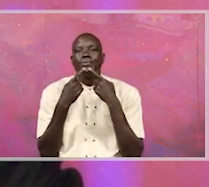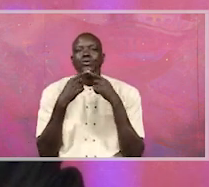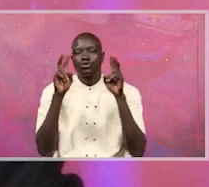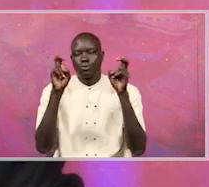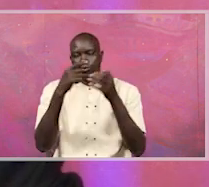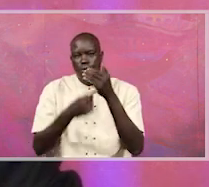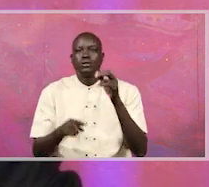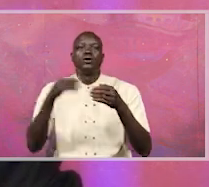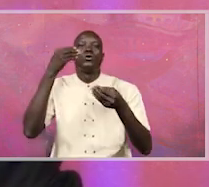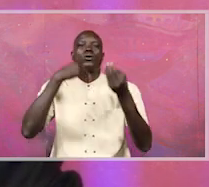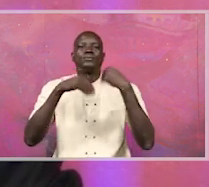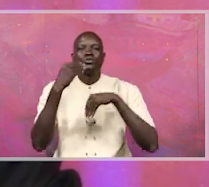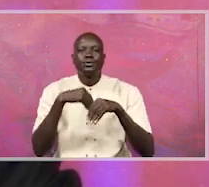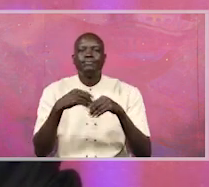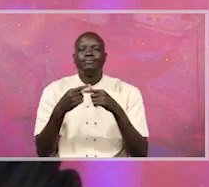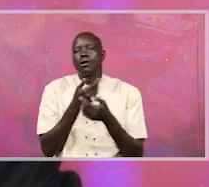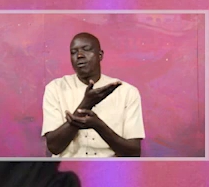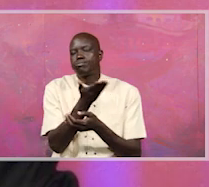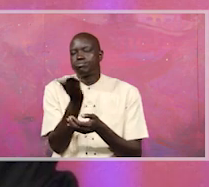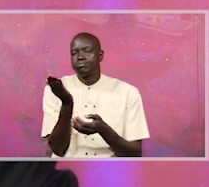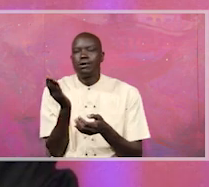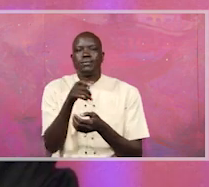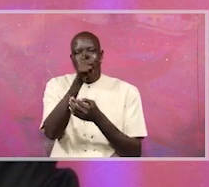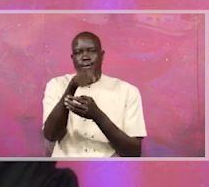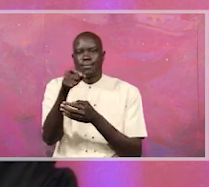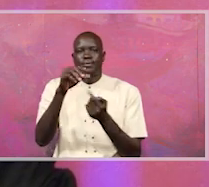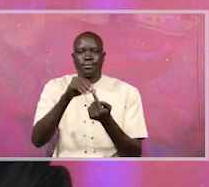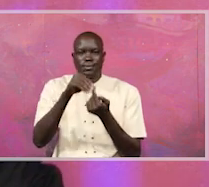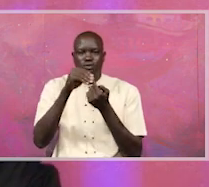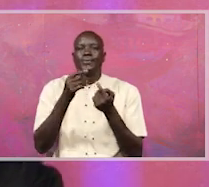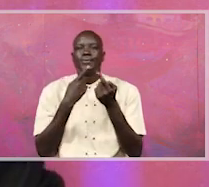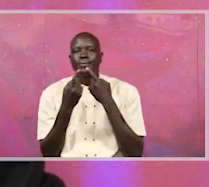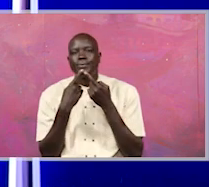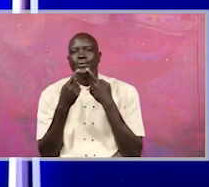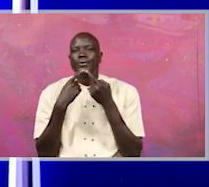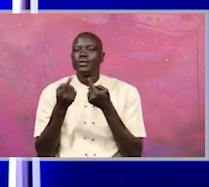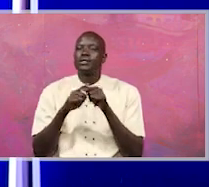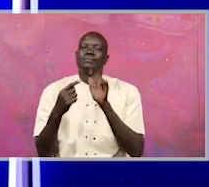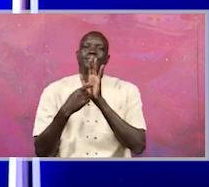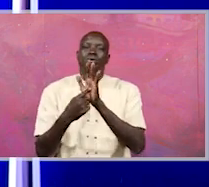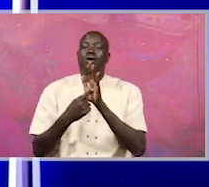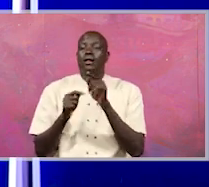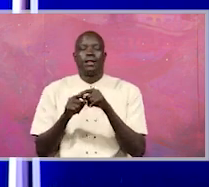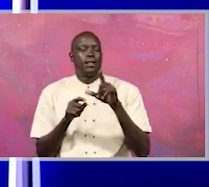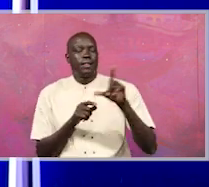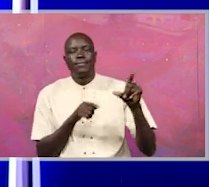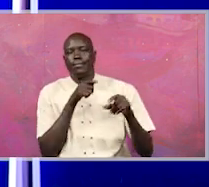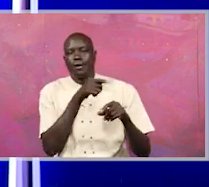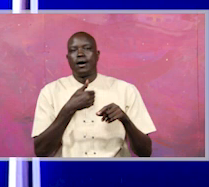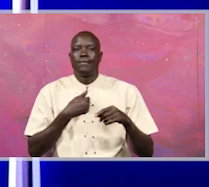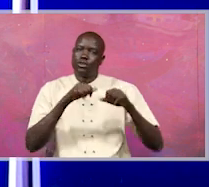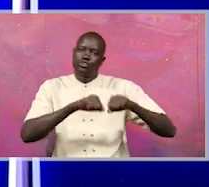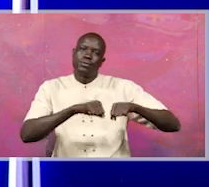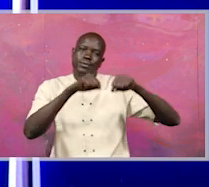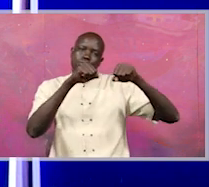joined by a panel of distinguished guests, and I am going to introduce them, starting from my extreme left, where we have the